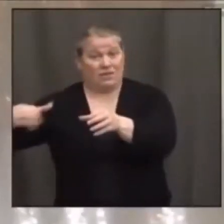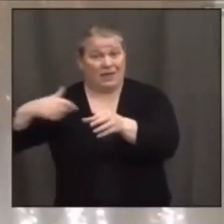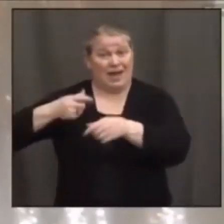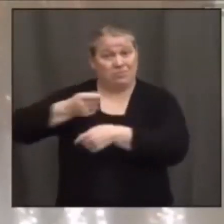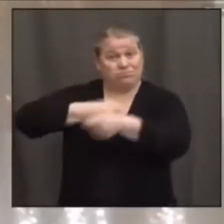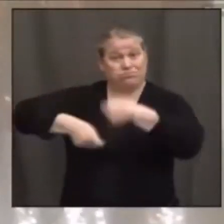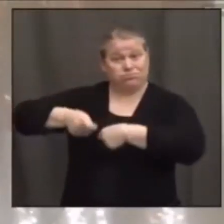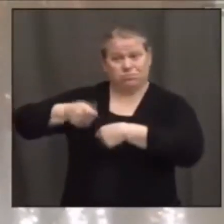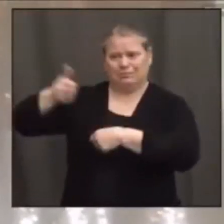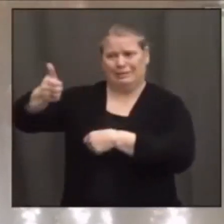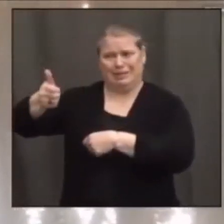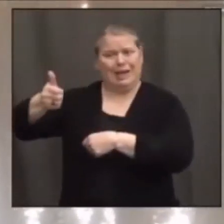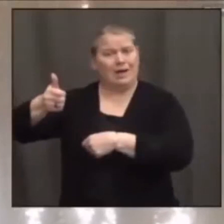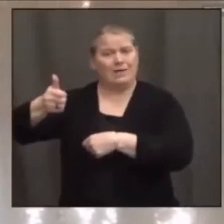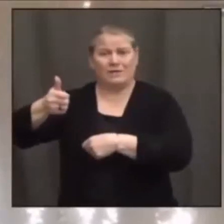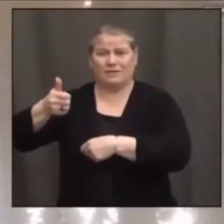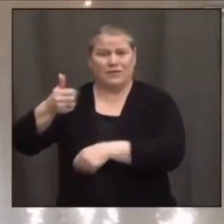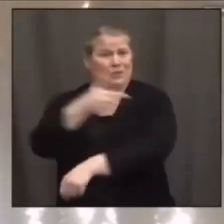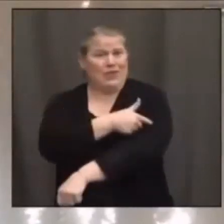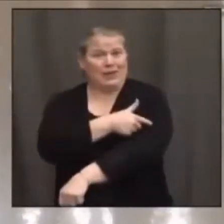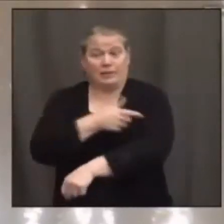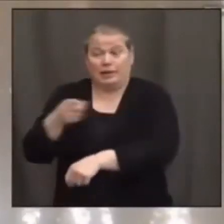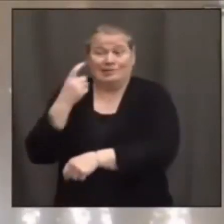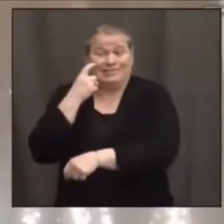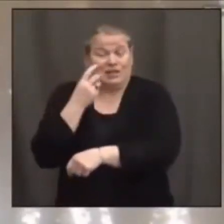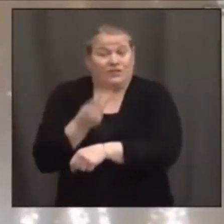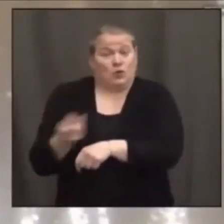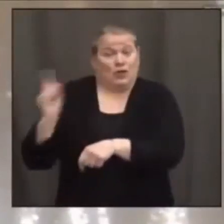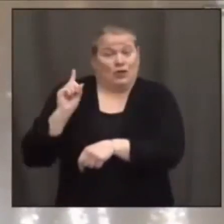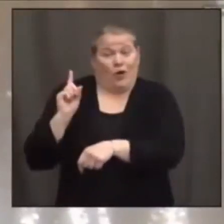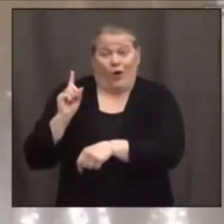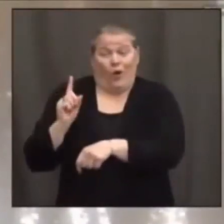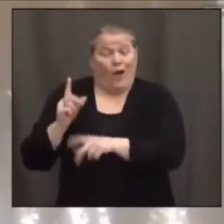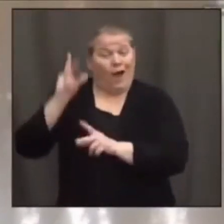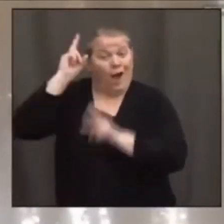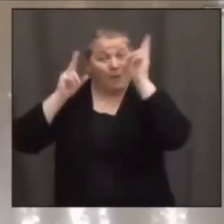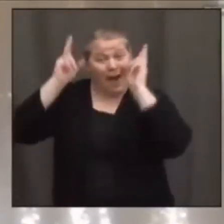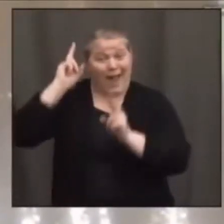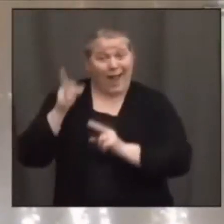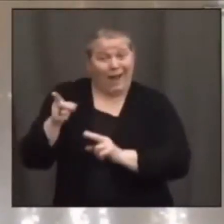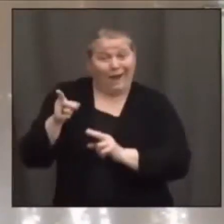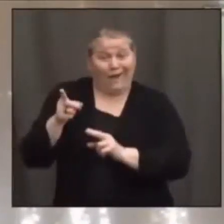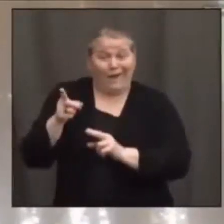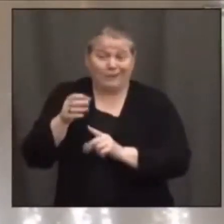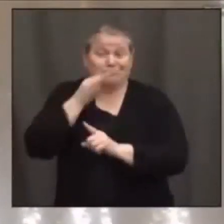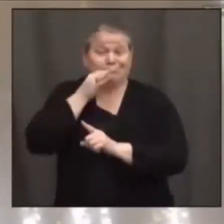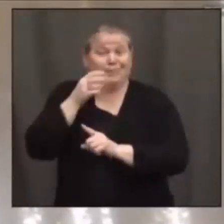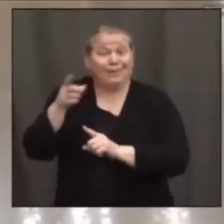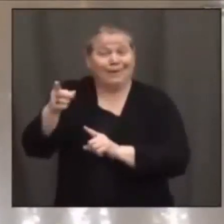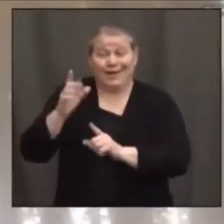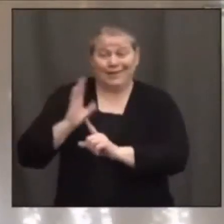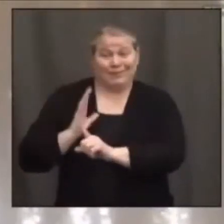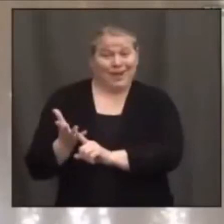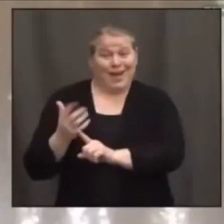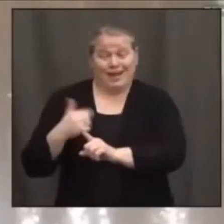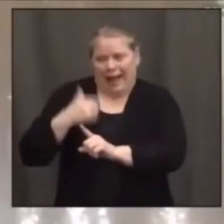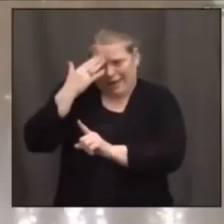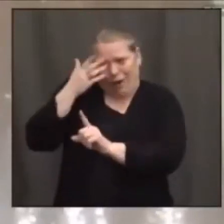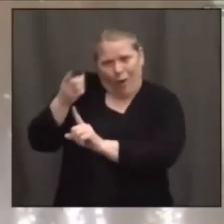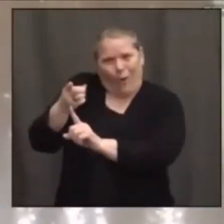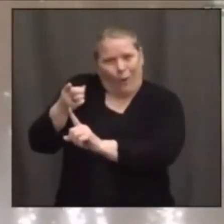my hair just a few weeks ago, and he looks fine, he seems fine. So, you know, that's one person I know personally